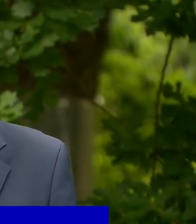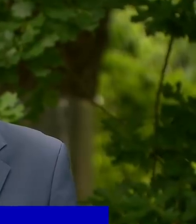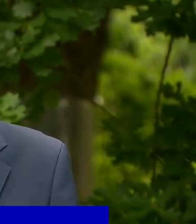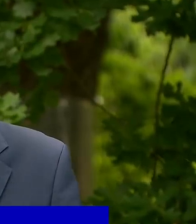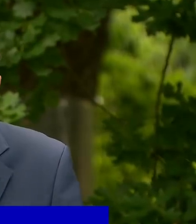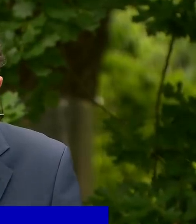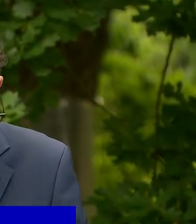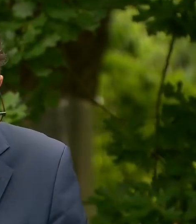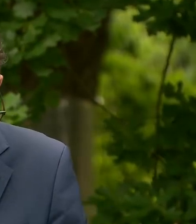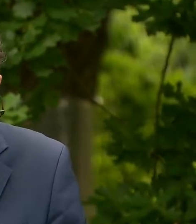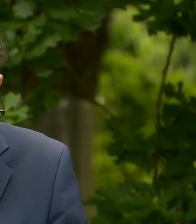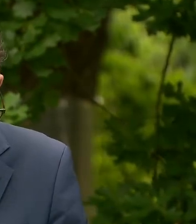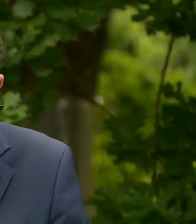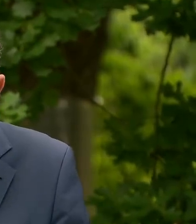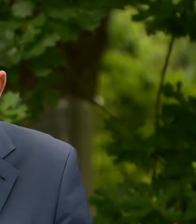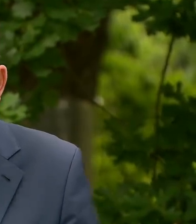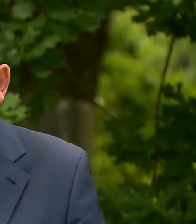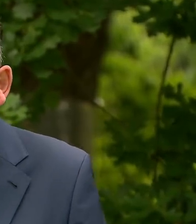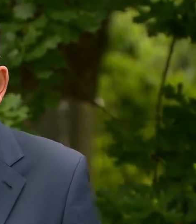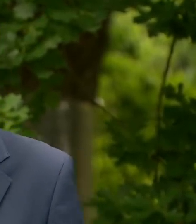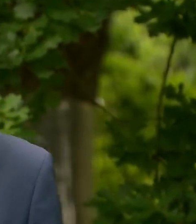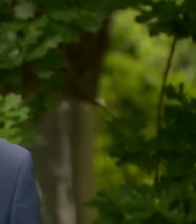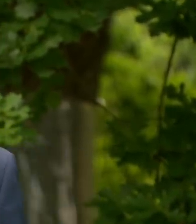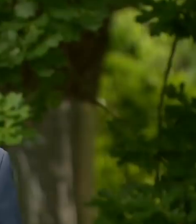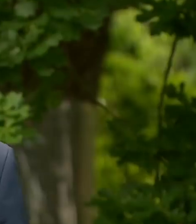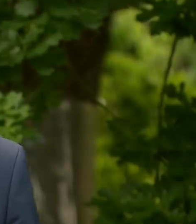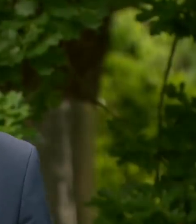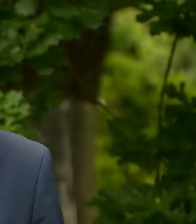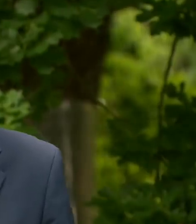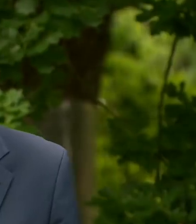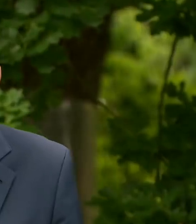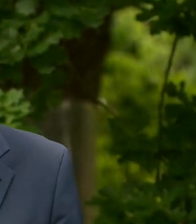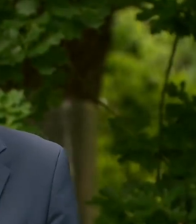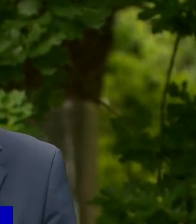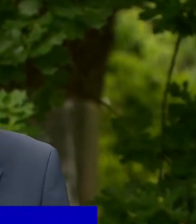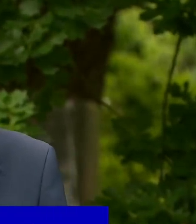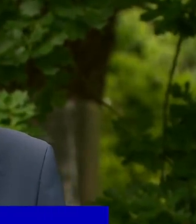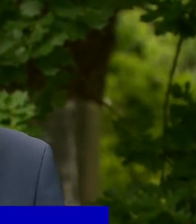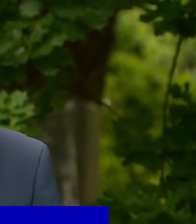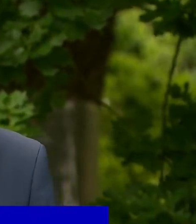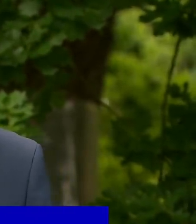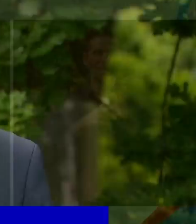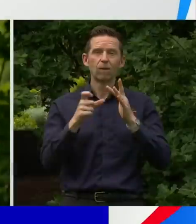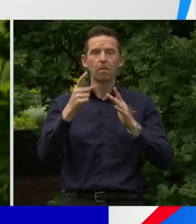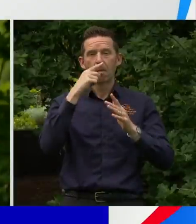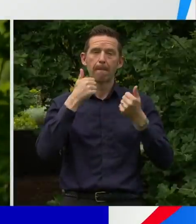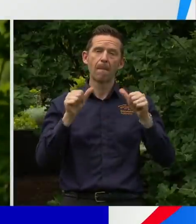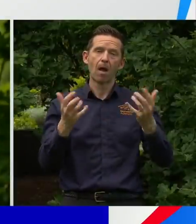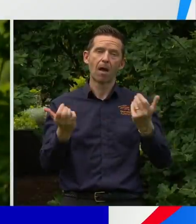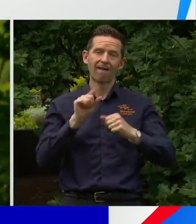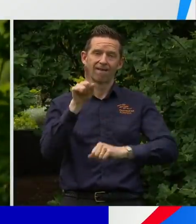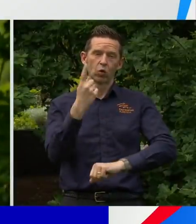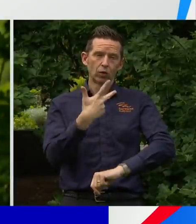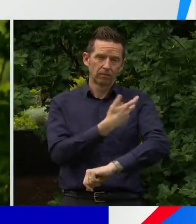Thanks for joining us. 90.5% of Victorians have now had a first dose and 71